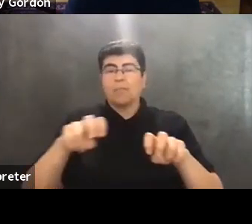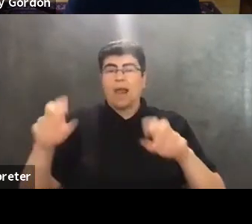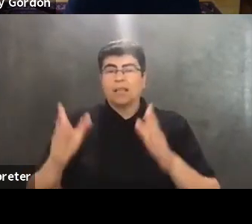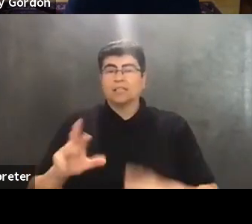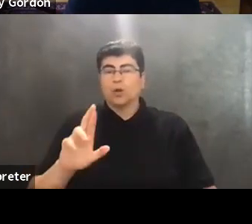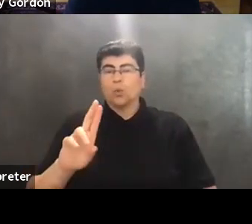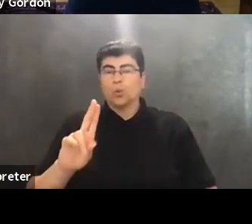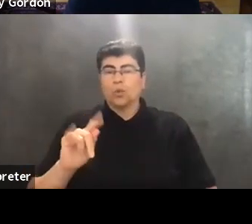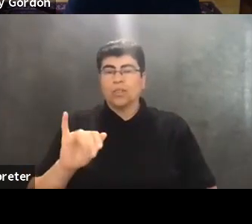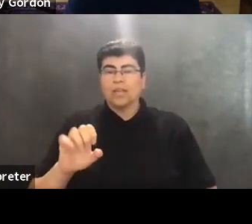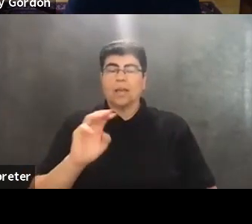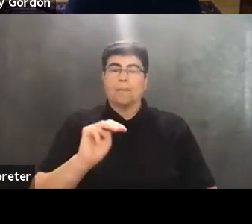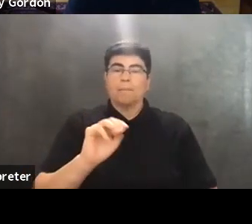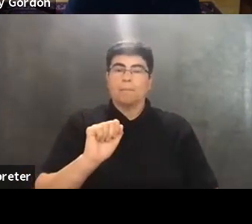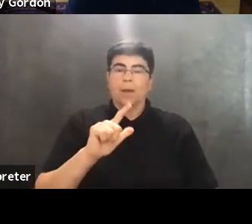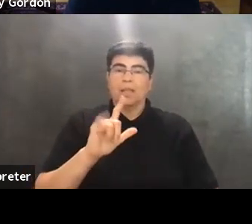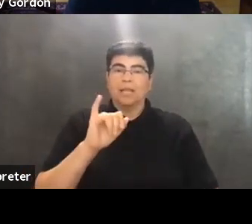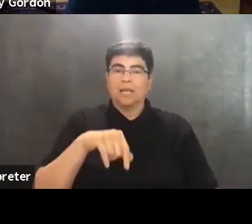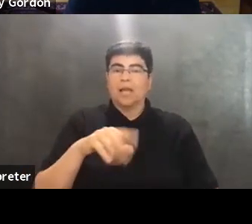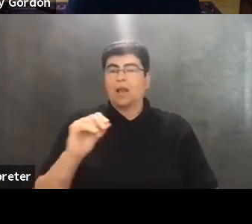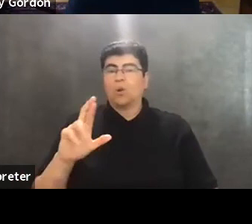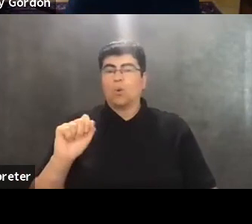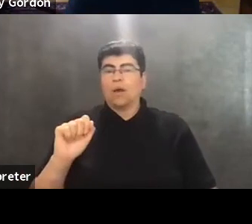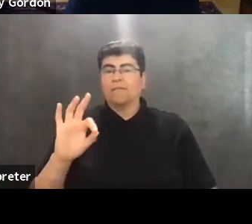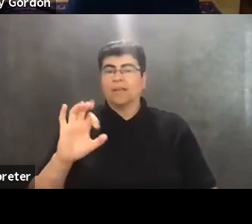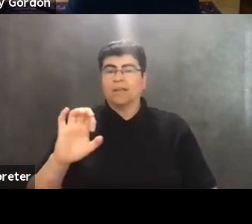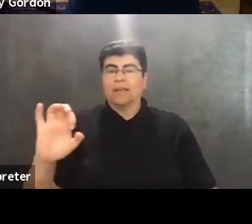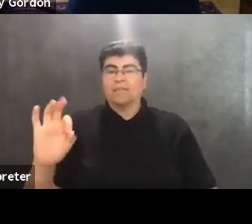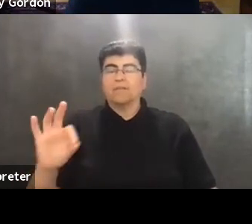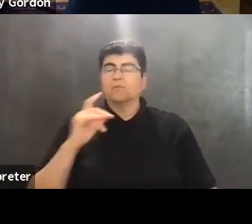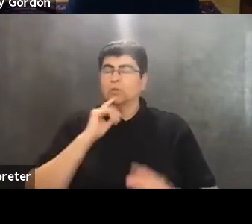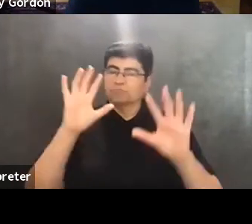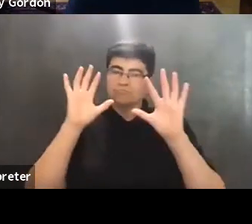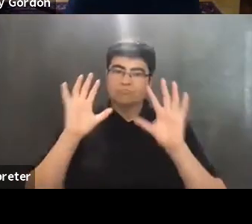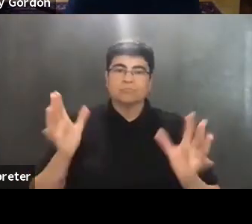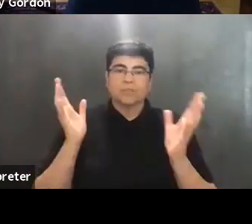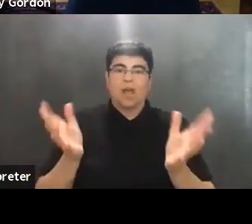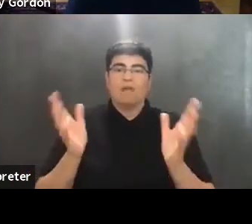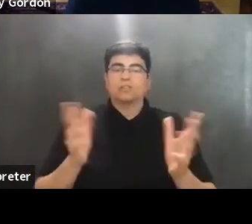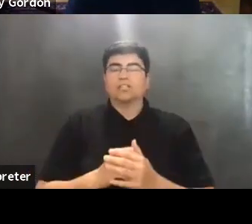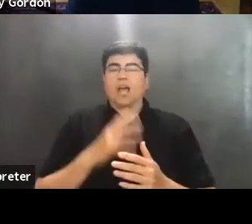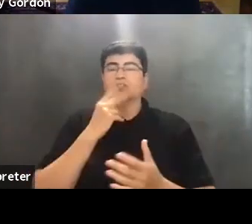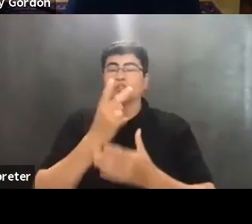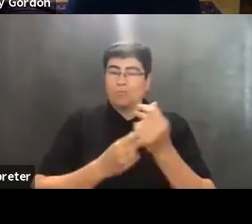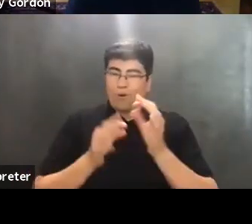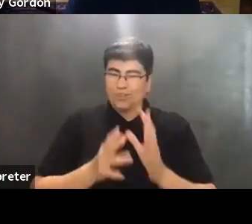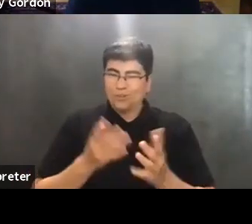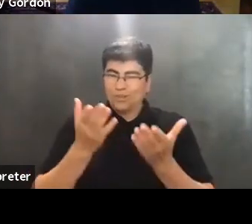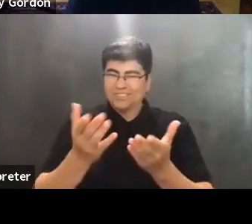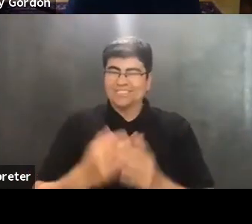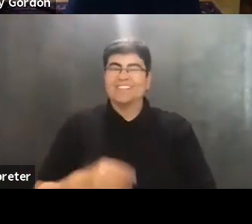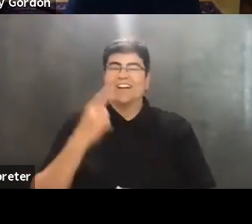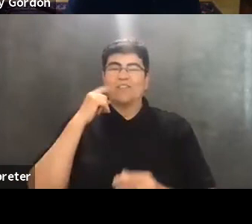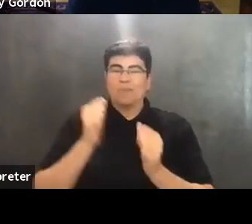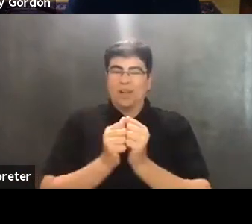Ruthie, Malik, and Rafif, really extraordinary conversation, uh, and to both interpreters who've been